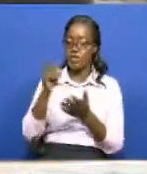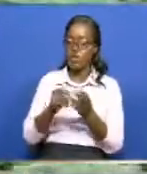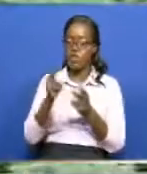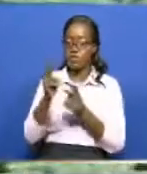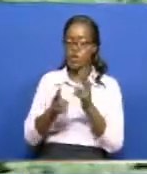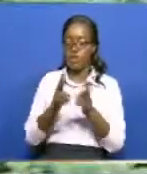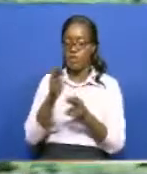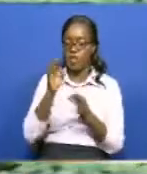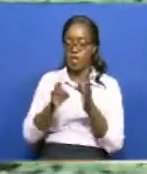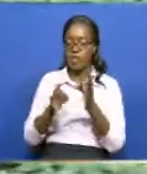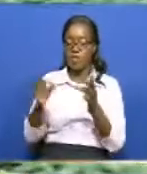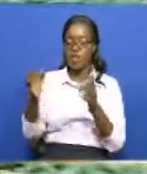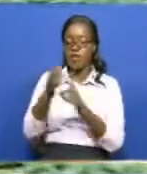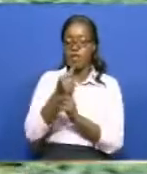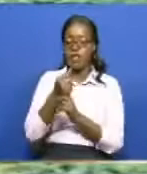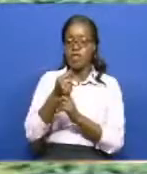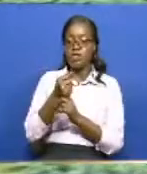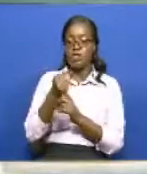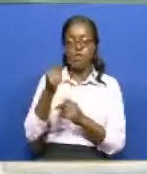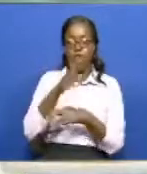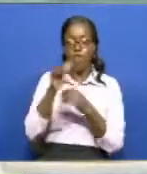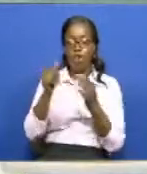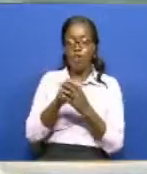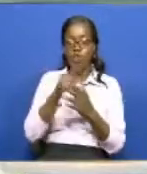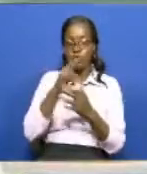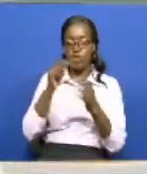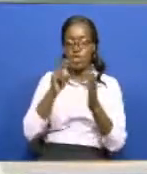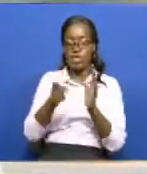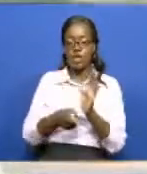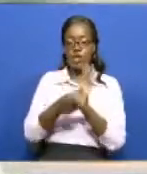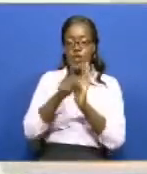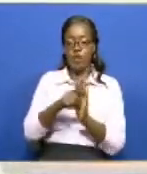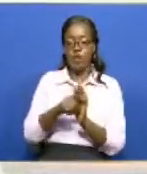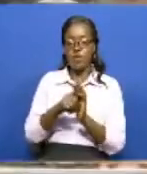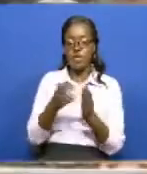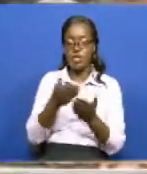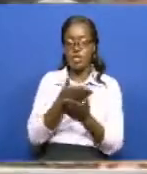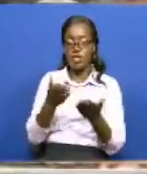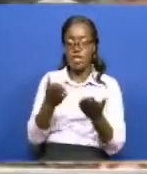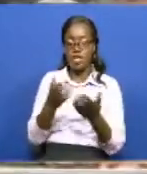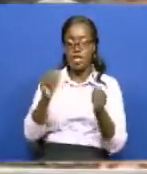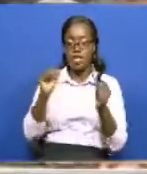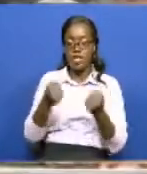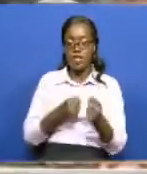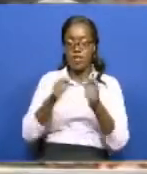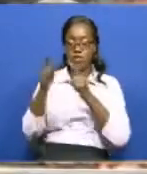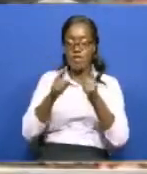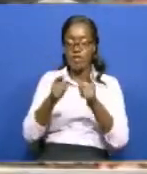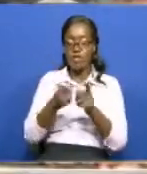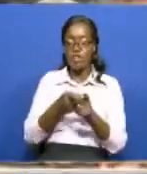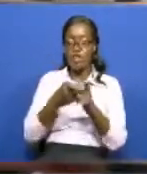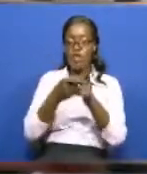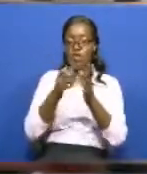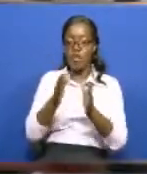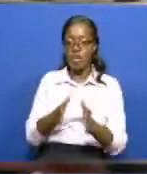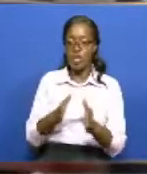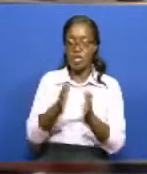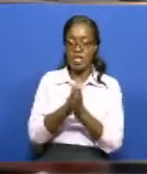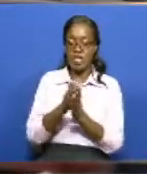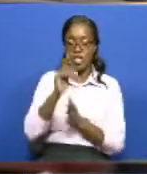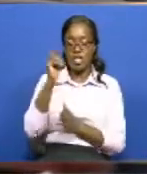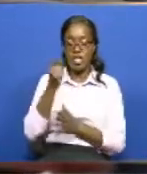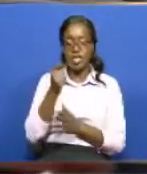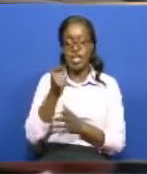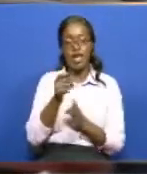met the tourism surety requirements. This recognition follows the Safe Travel Stamp Award to Kenya by the World Travel and